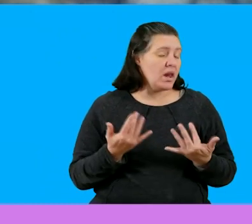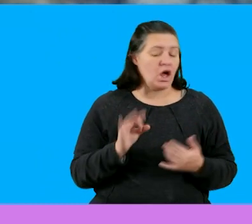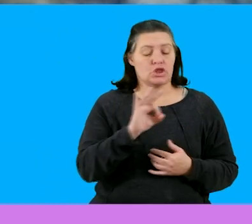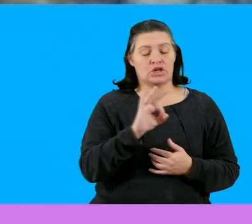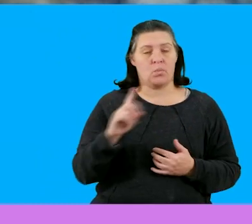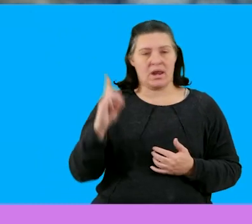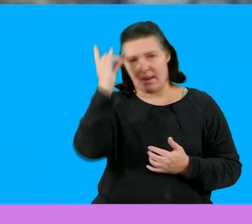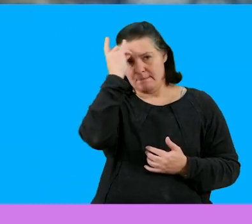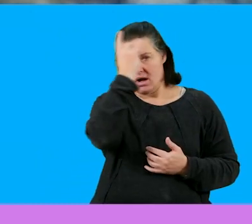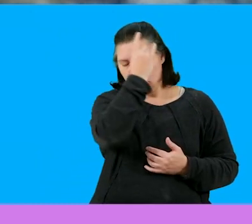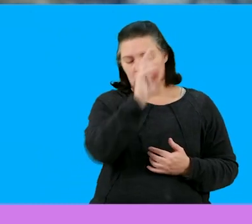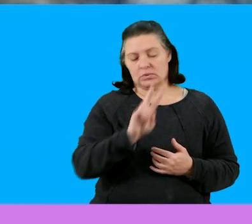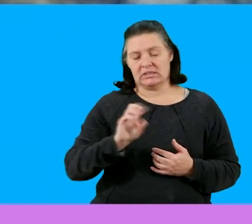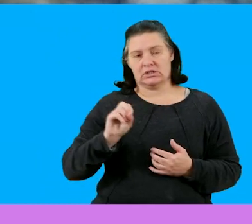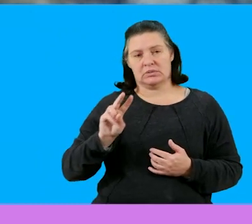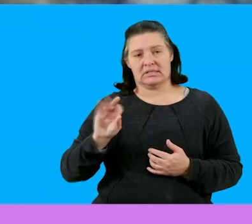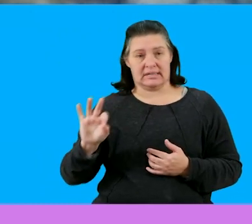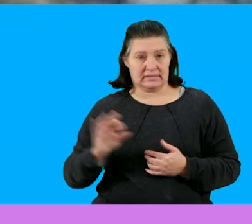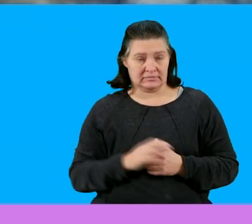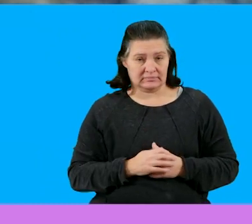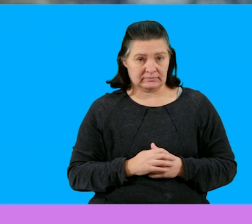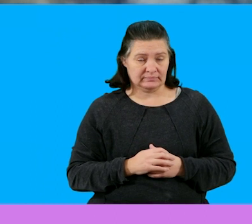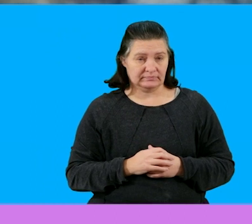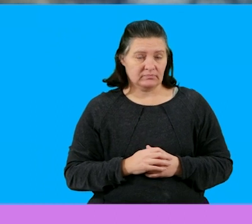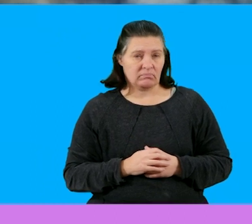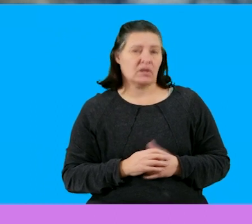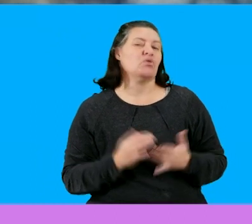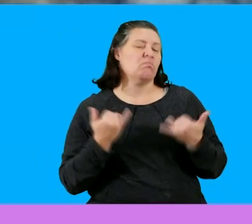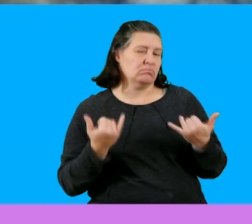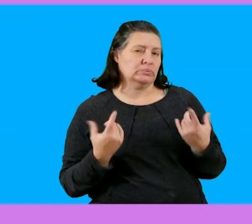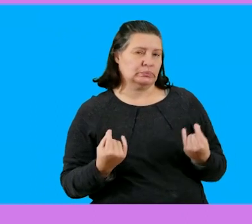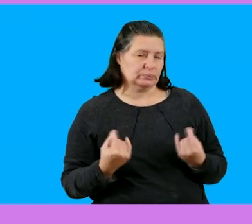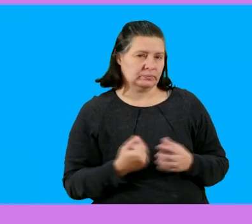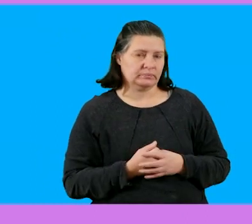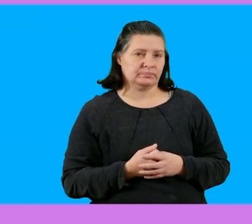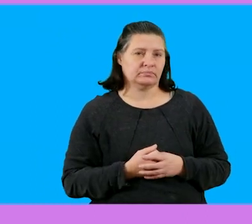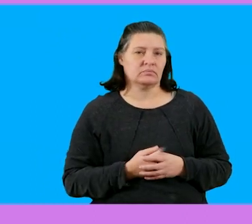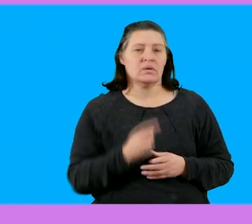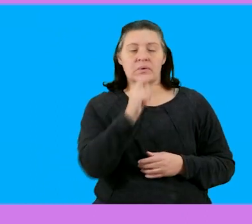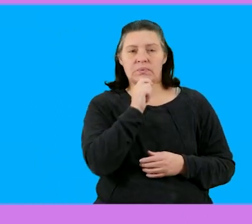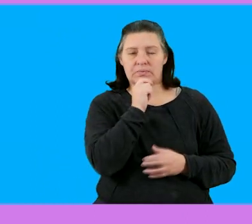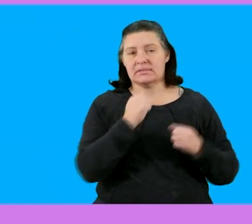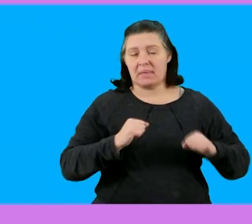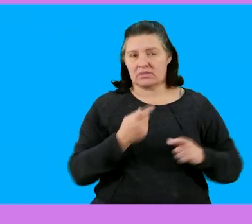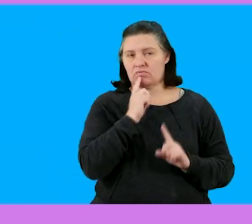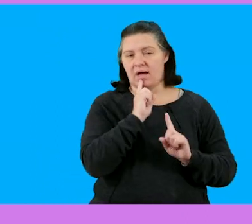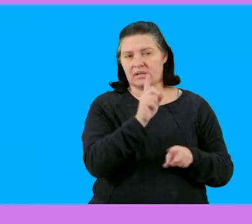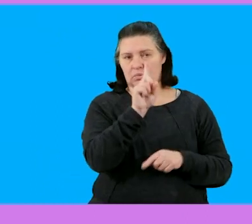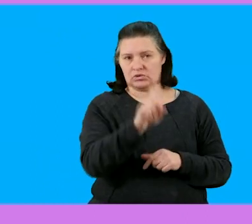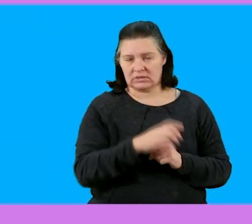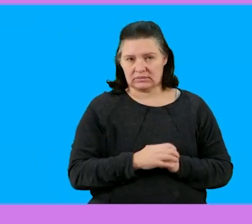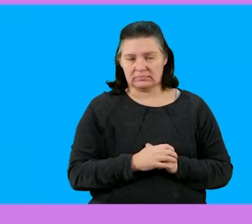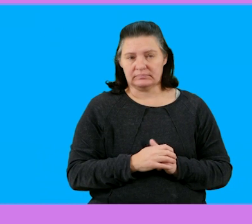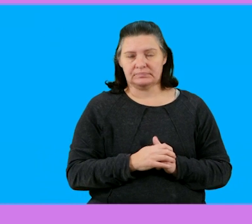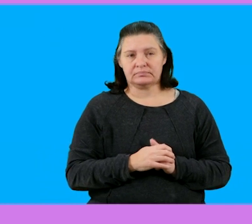31st of March 2023 okay so that is what we need to do so let's use the space to quickly answer